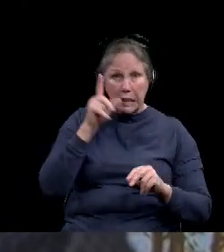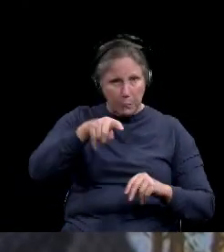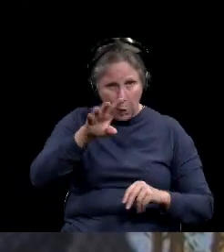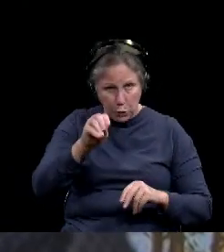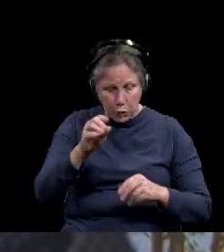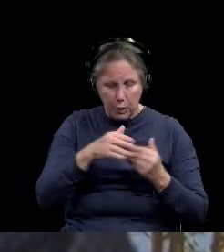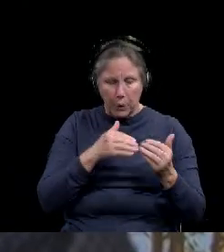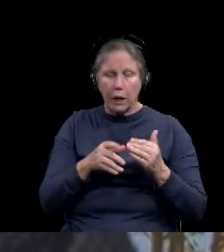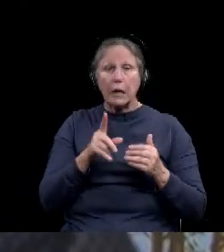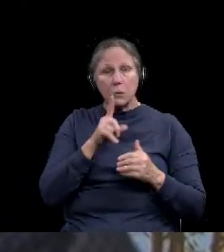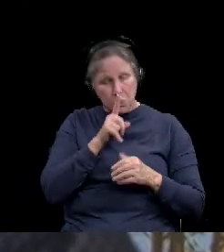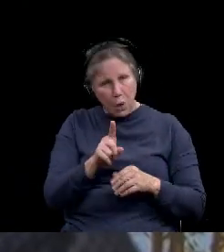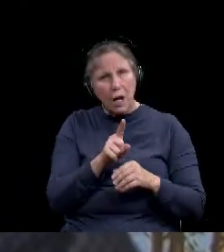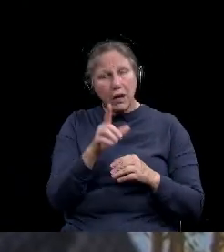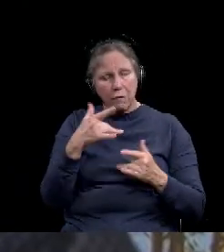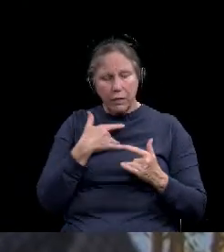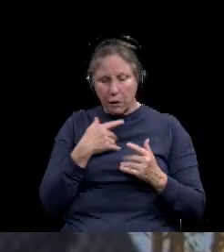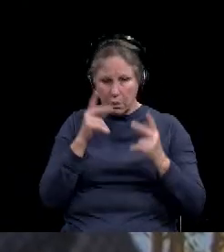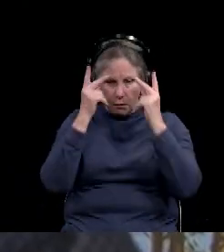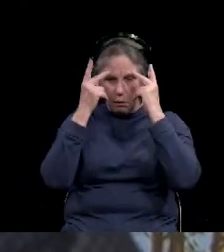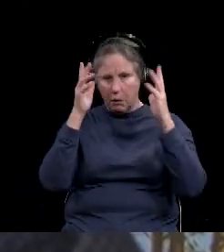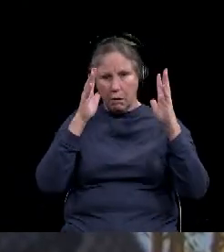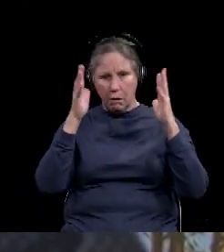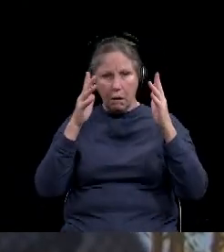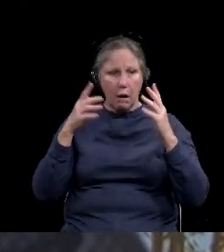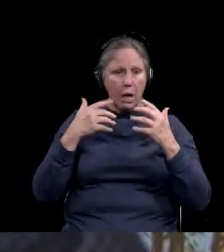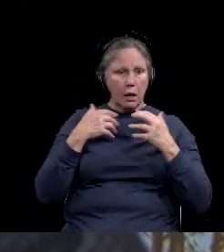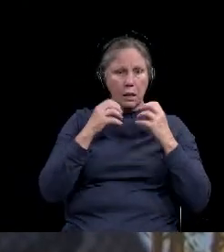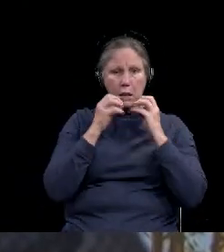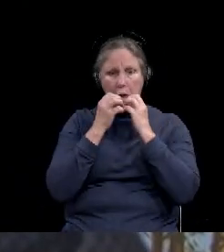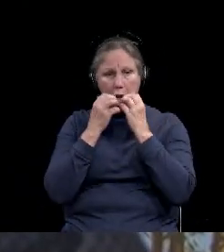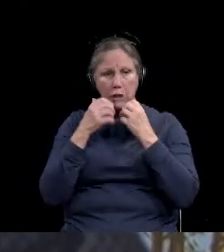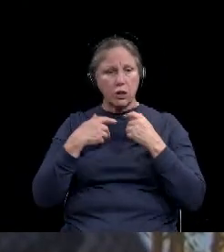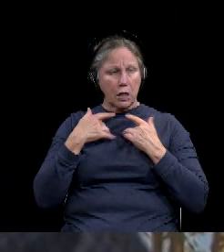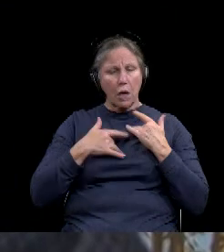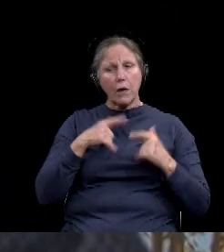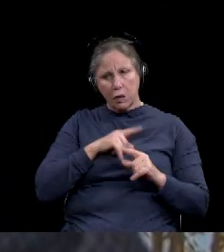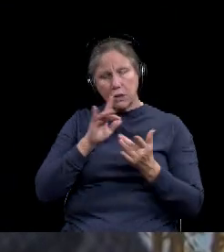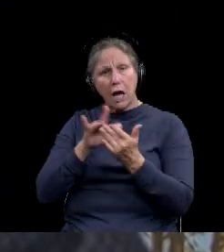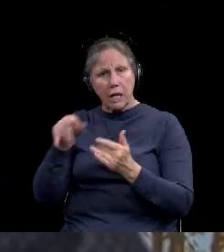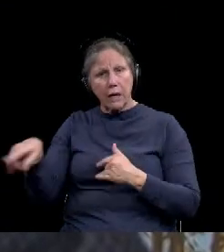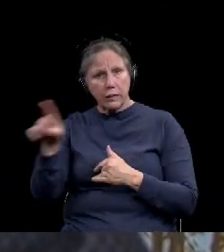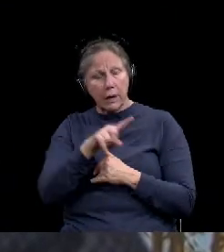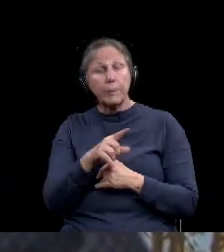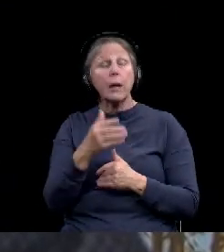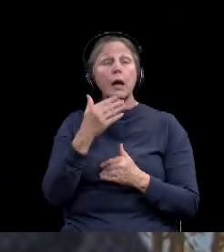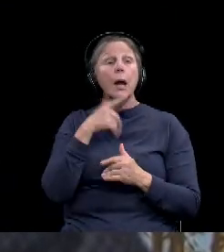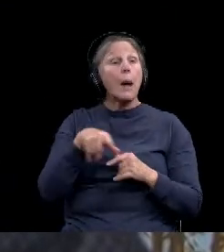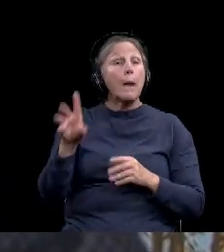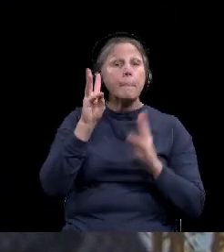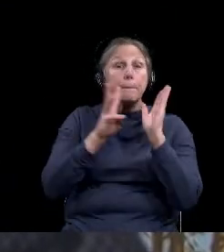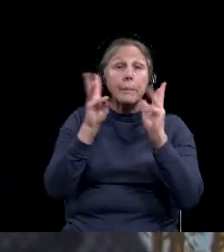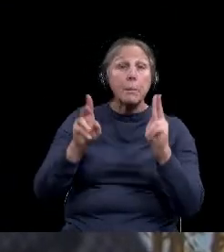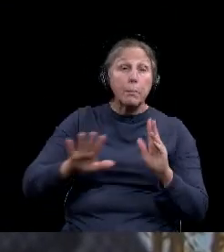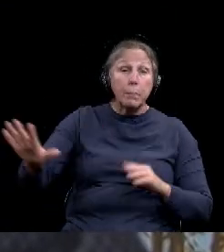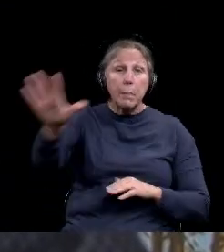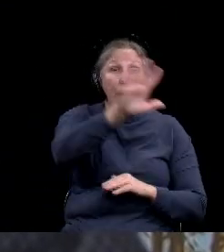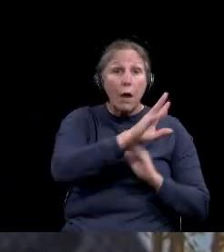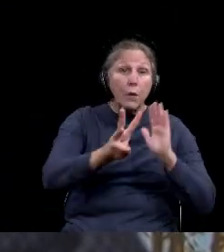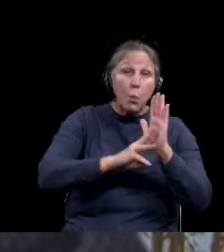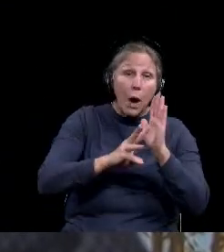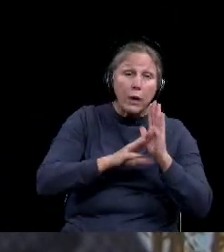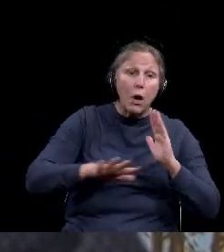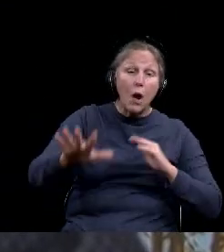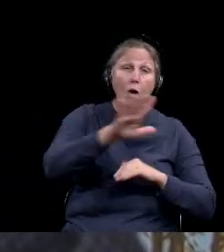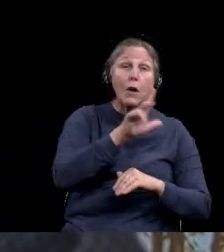very real situation and you need to take care of yourself. Um, again, want to thank all the people of Waco and McClendon County for being careful over